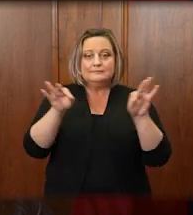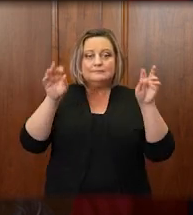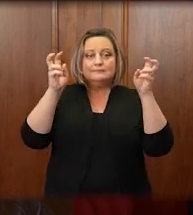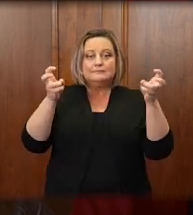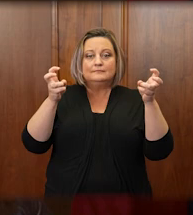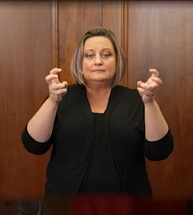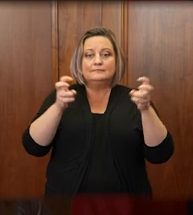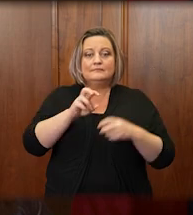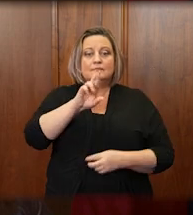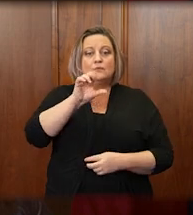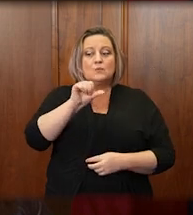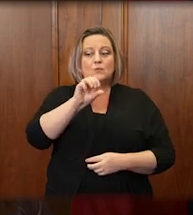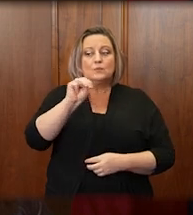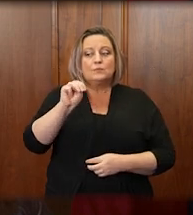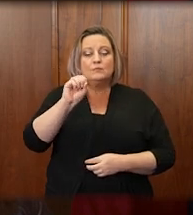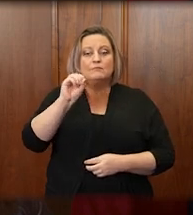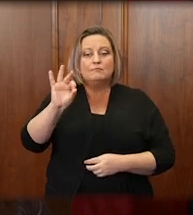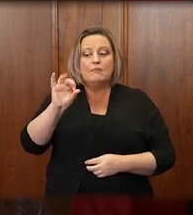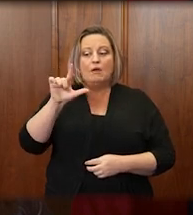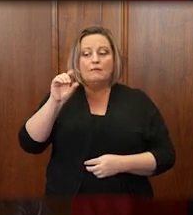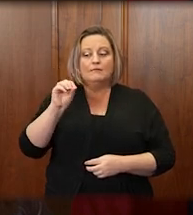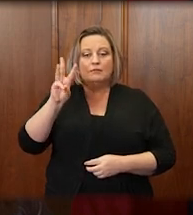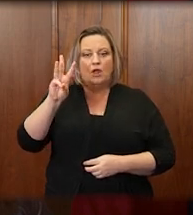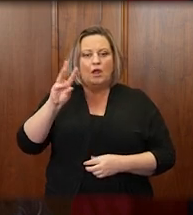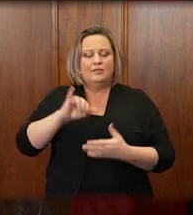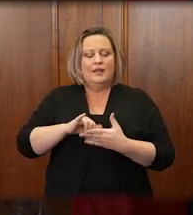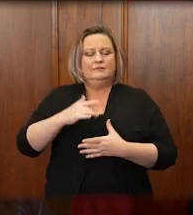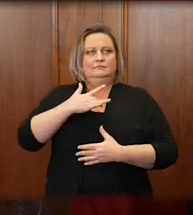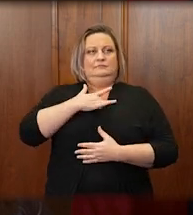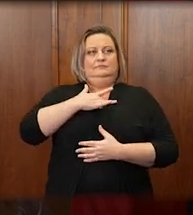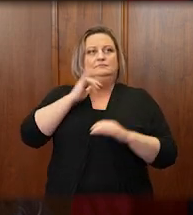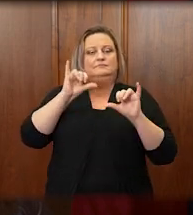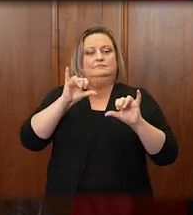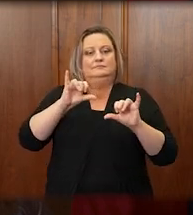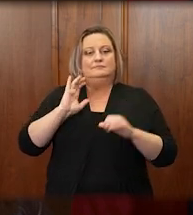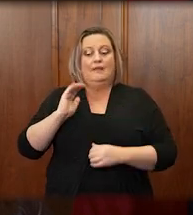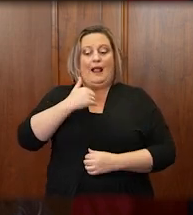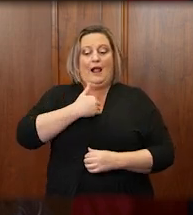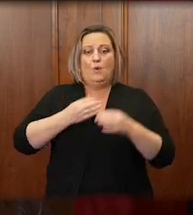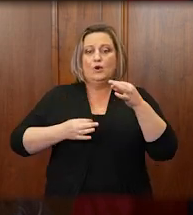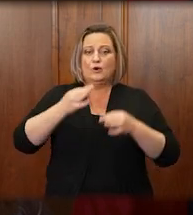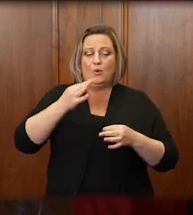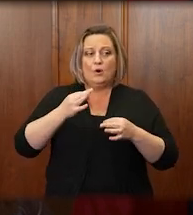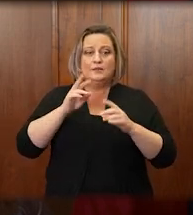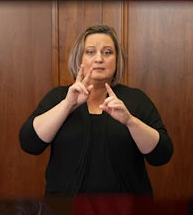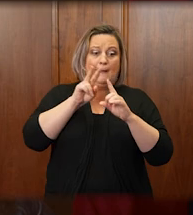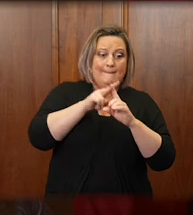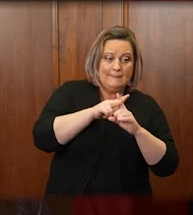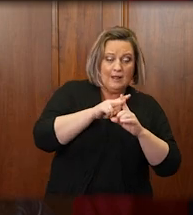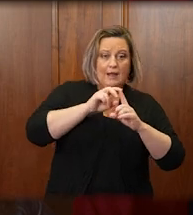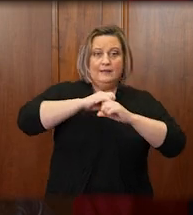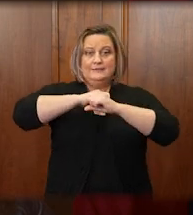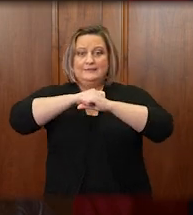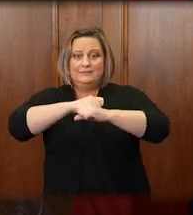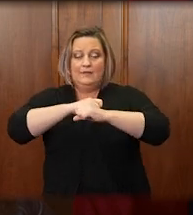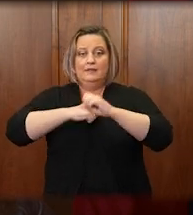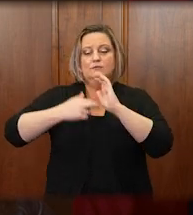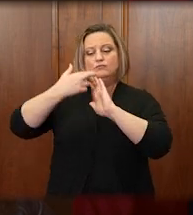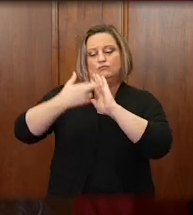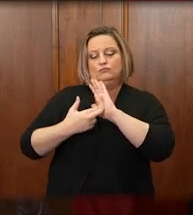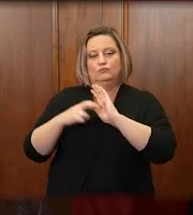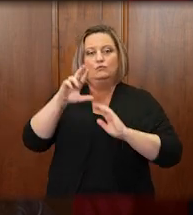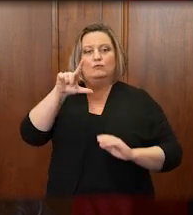law, is one that resonates with all of us. Our courts apply, protect, preserve, and defend the rule of law,